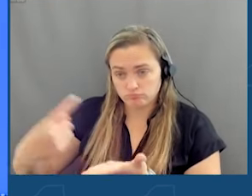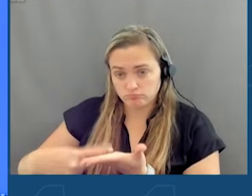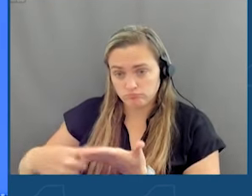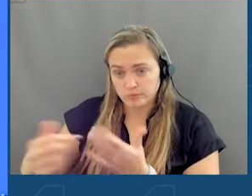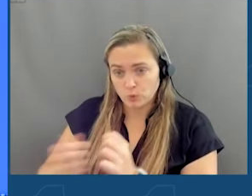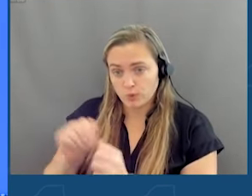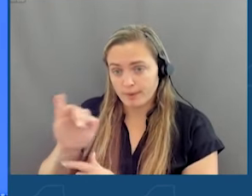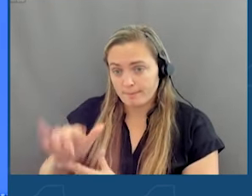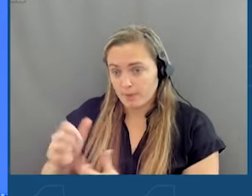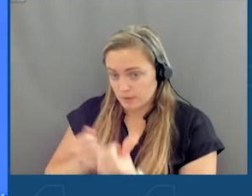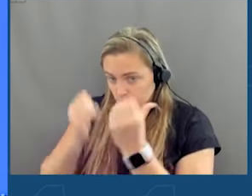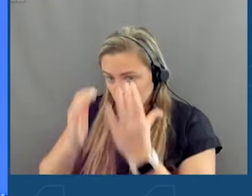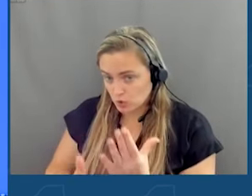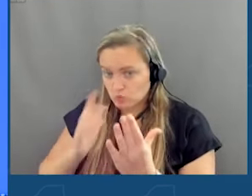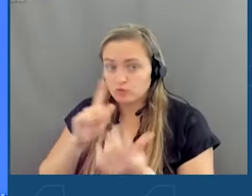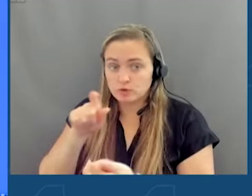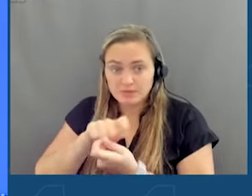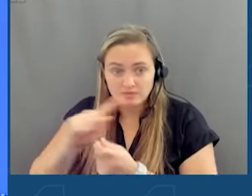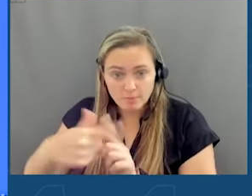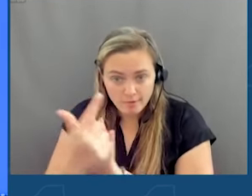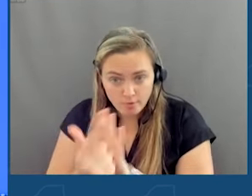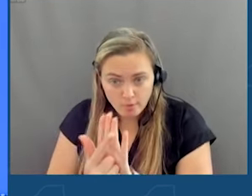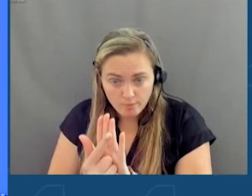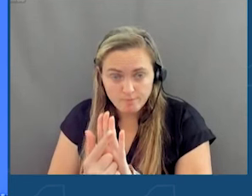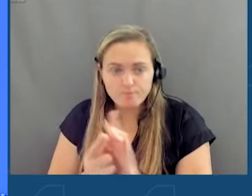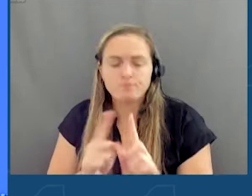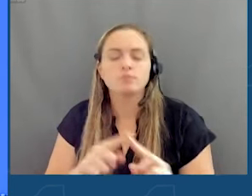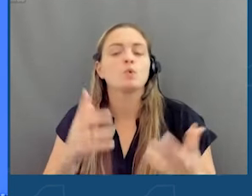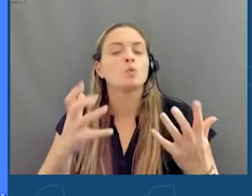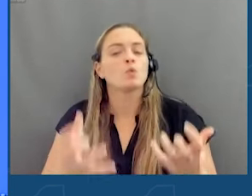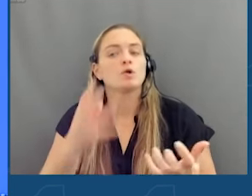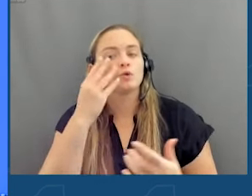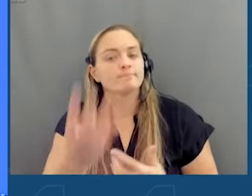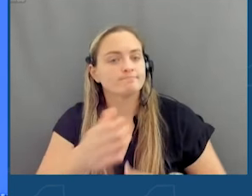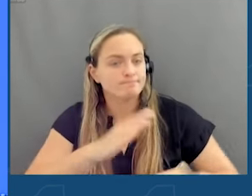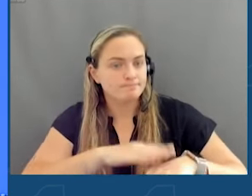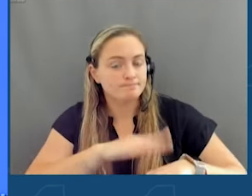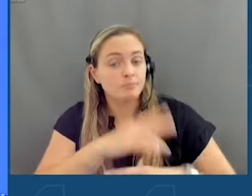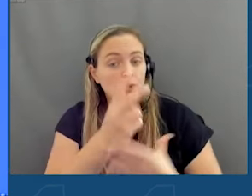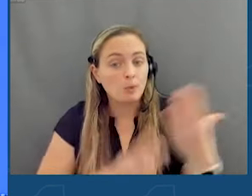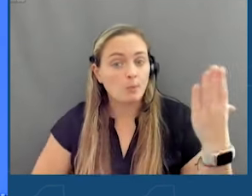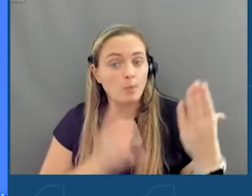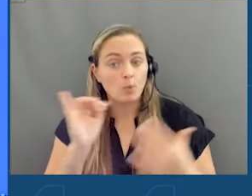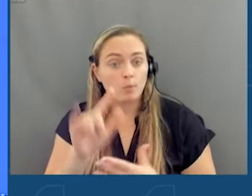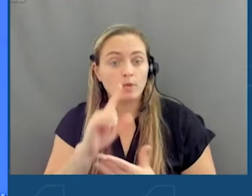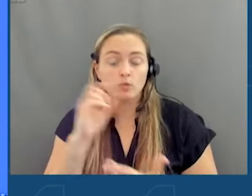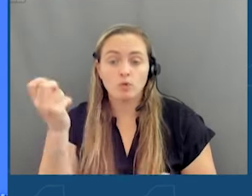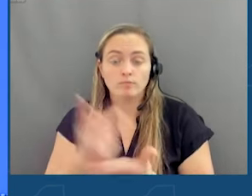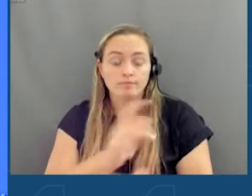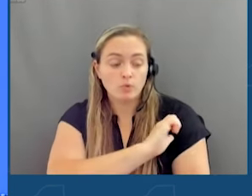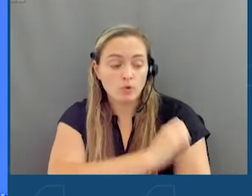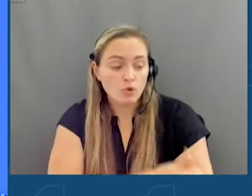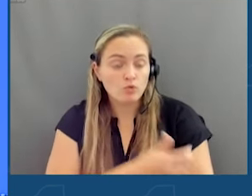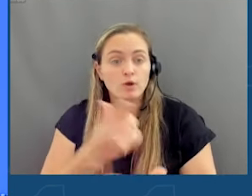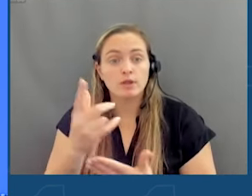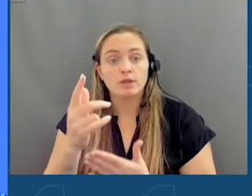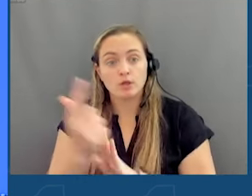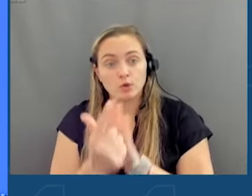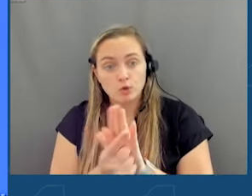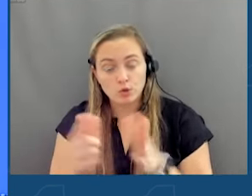specifics of our legislation, I do want to note that both bills will authorize the Office of the Attorney General